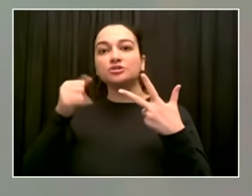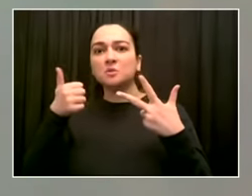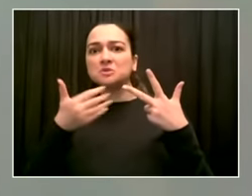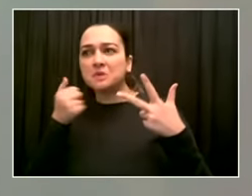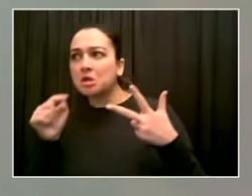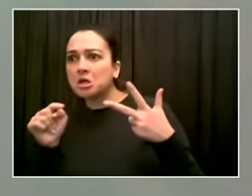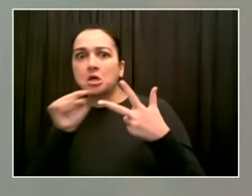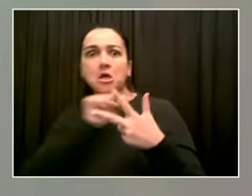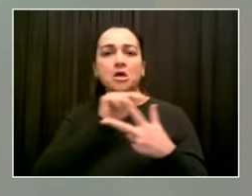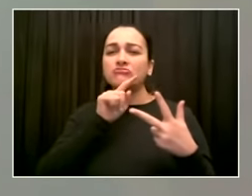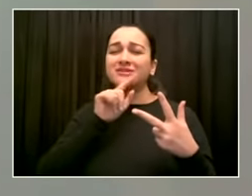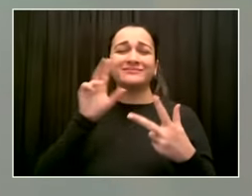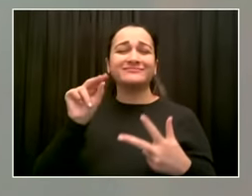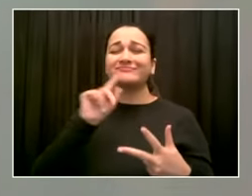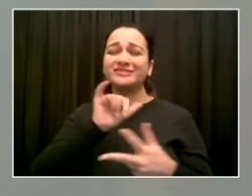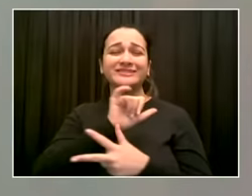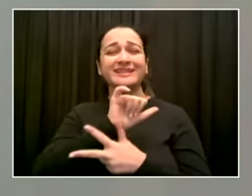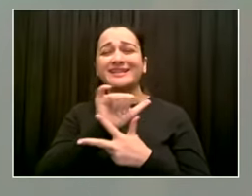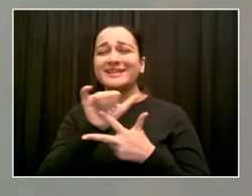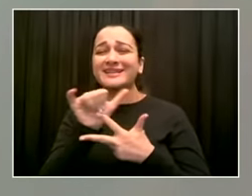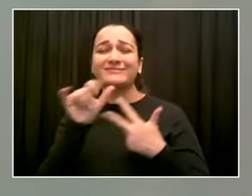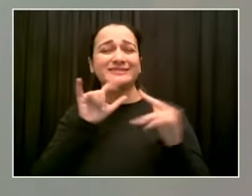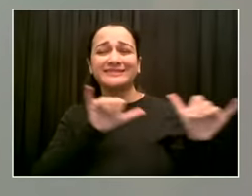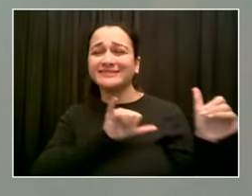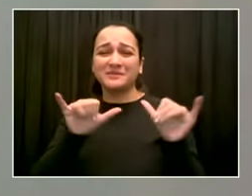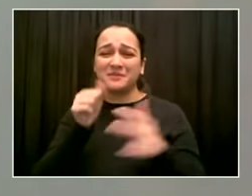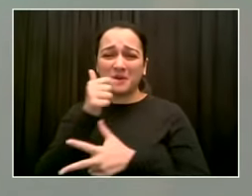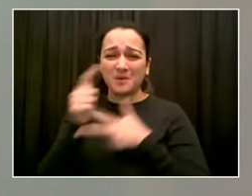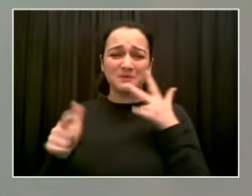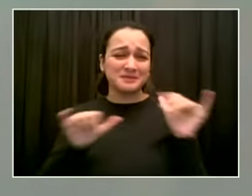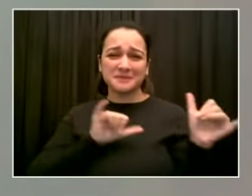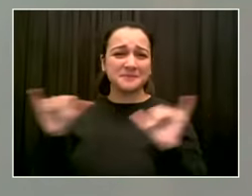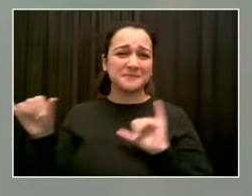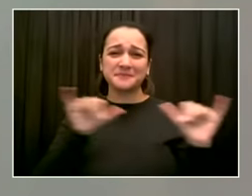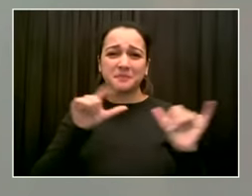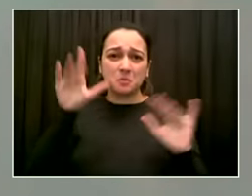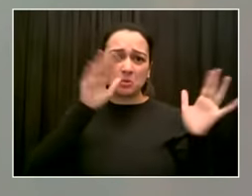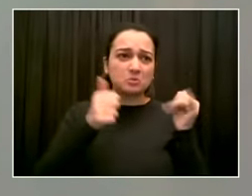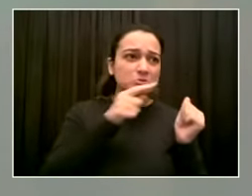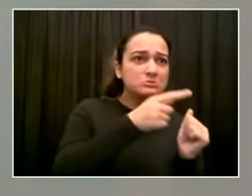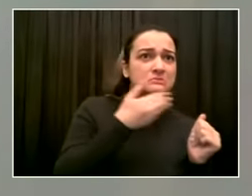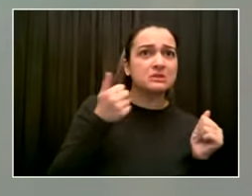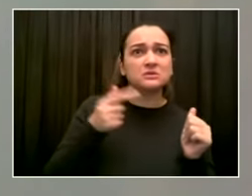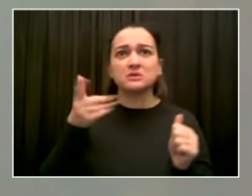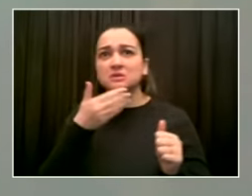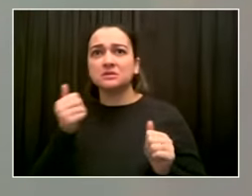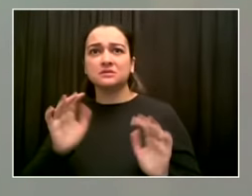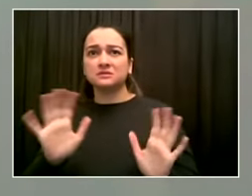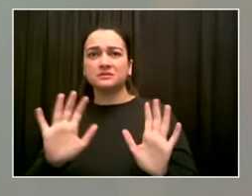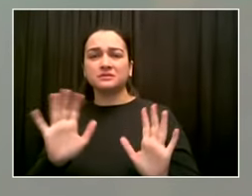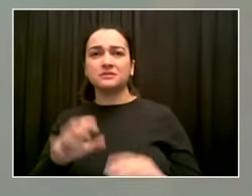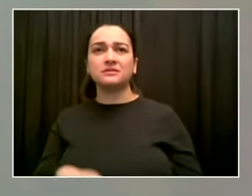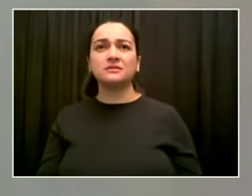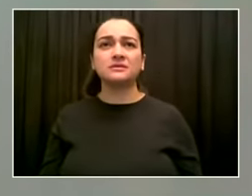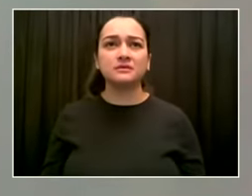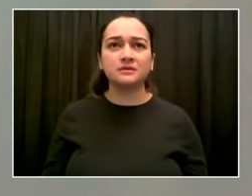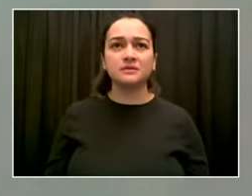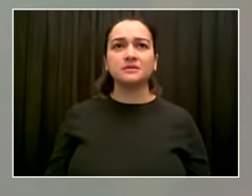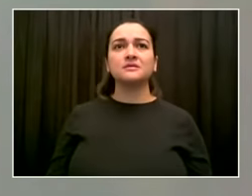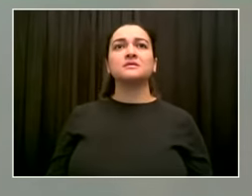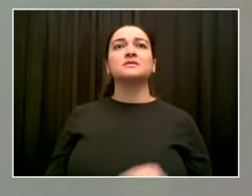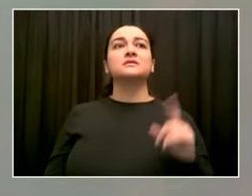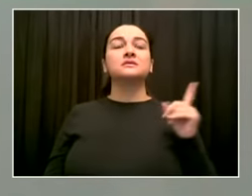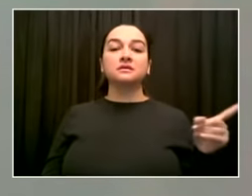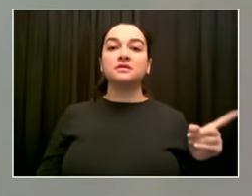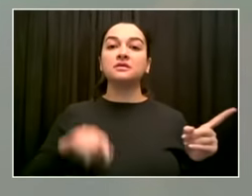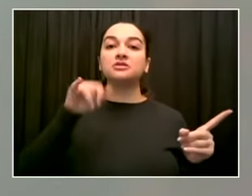about 24-hour access at Javits Center as opposed to if you come at this time, you're getting this brand versus another time, you're getting another. And the reason to